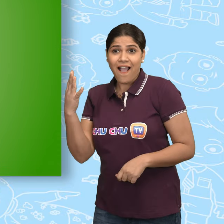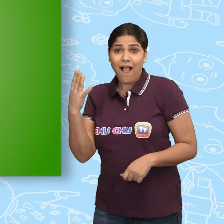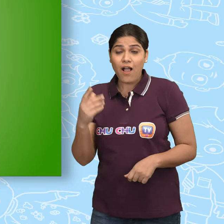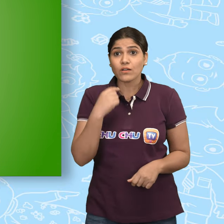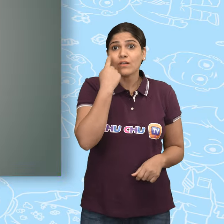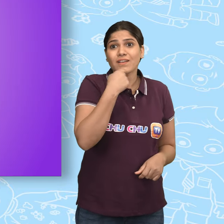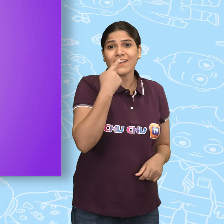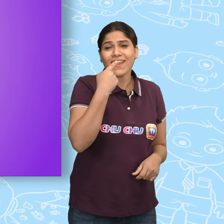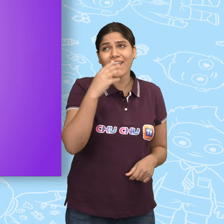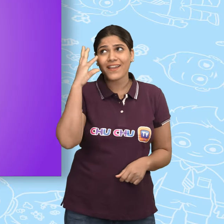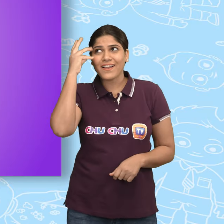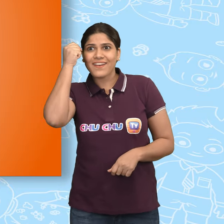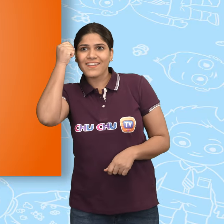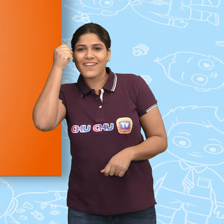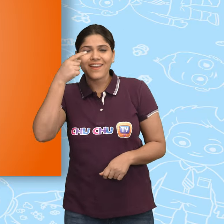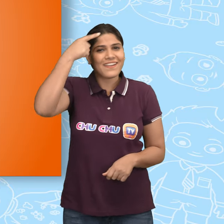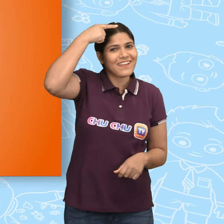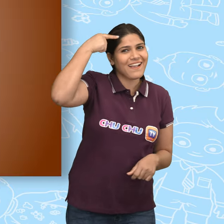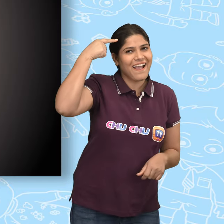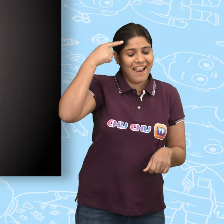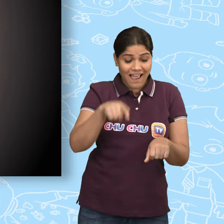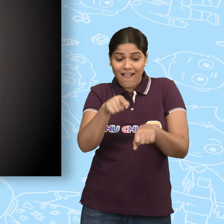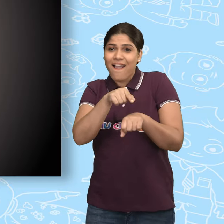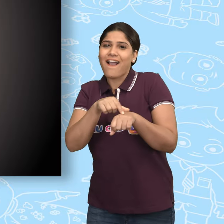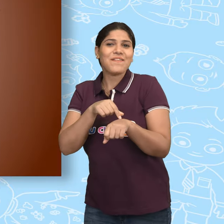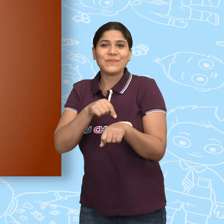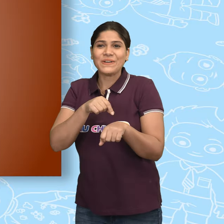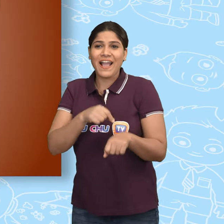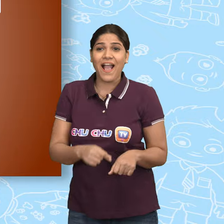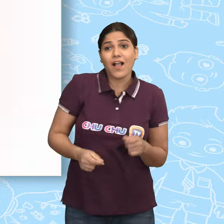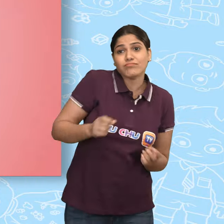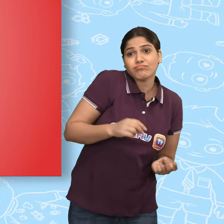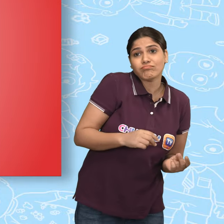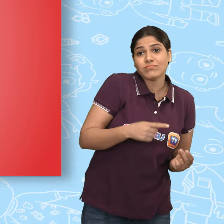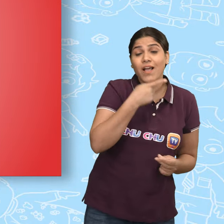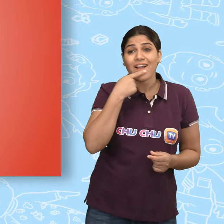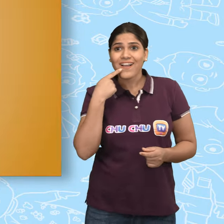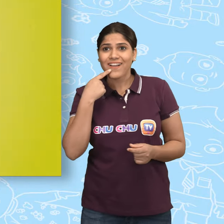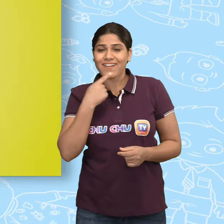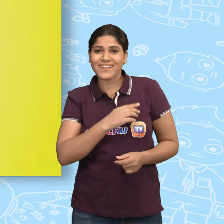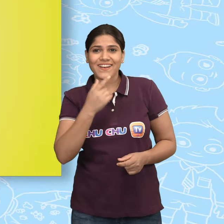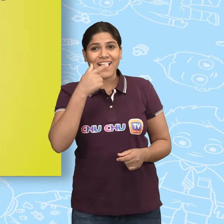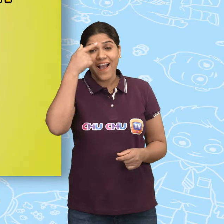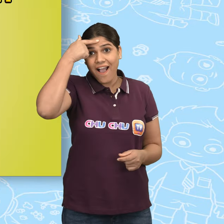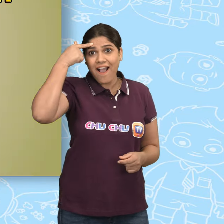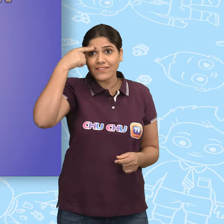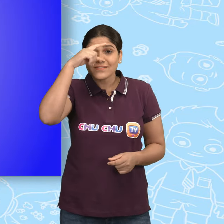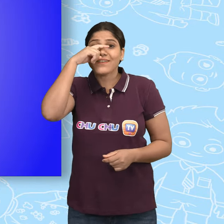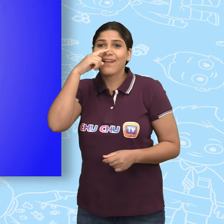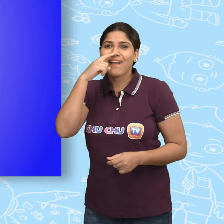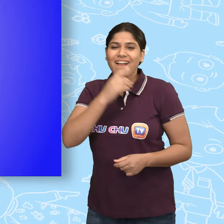hara, bangni, narangay, kala, bora Lal, pila,